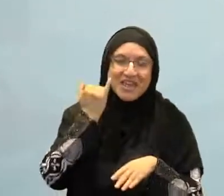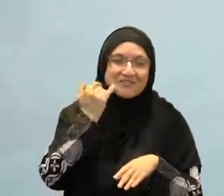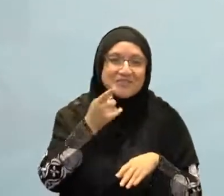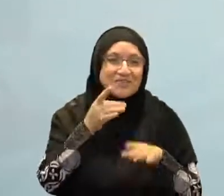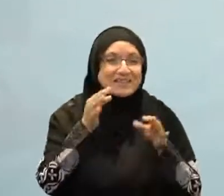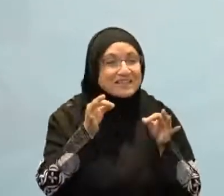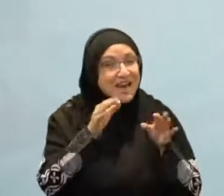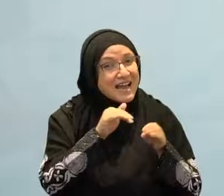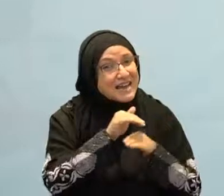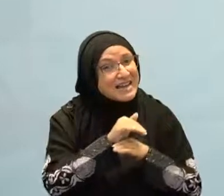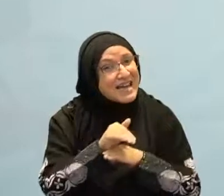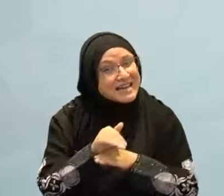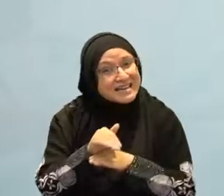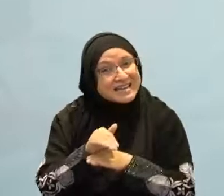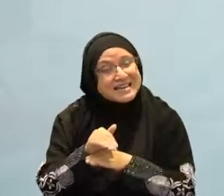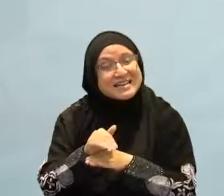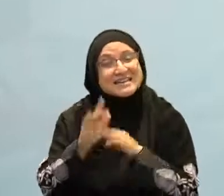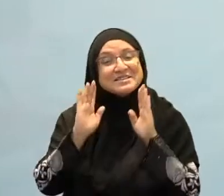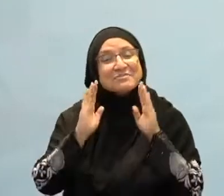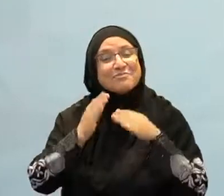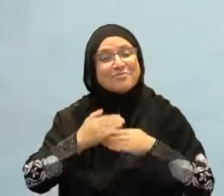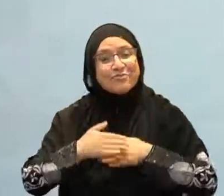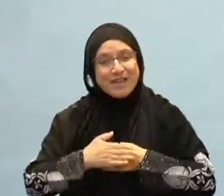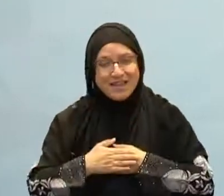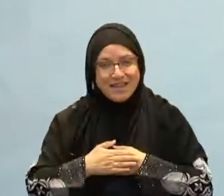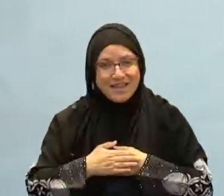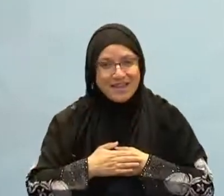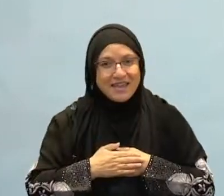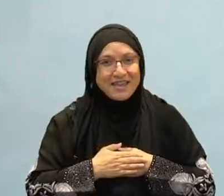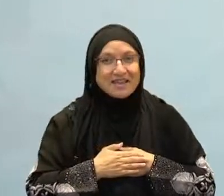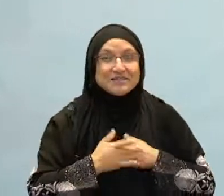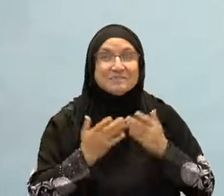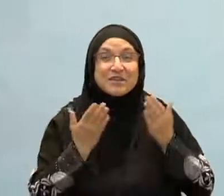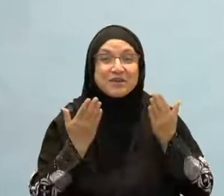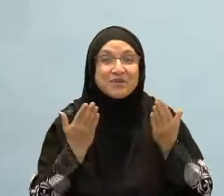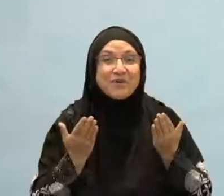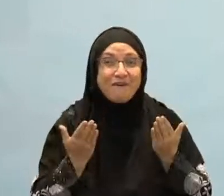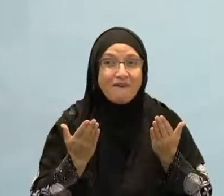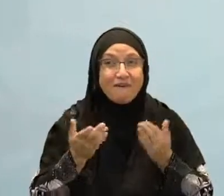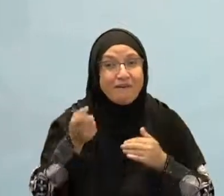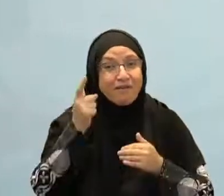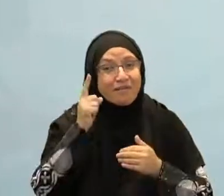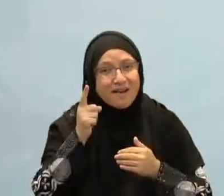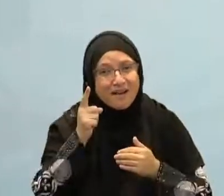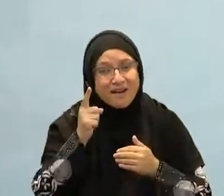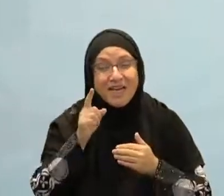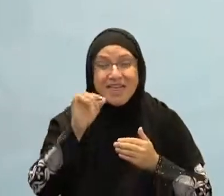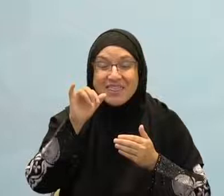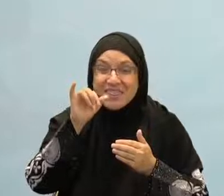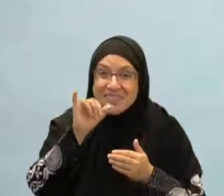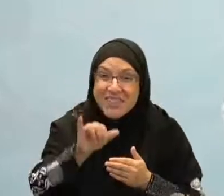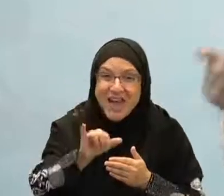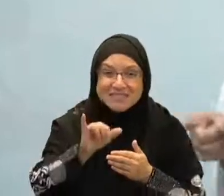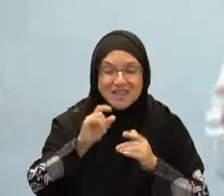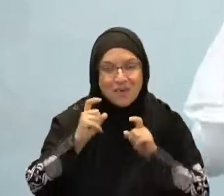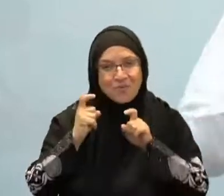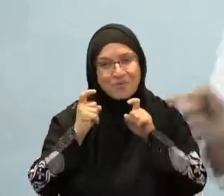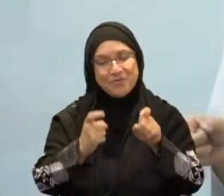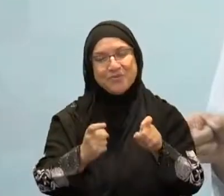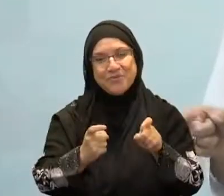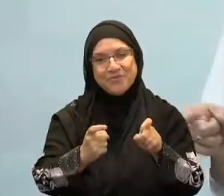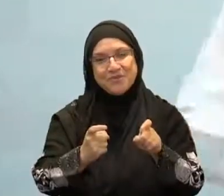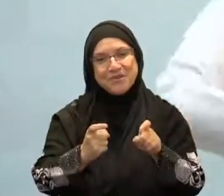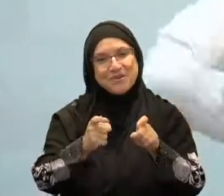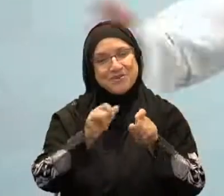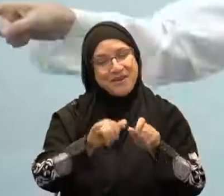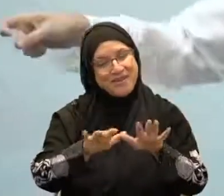established this night prayer, even if it's a small portion, that they are in more joy than the people of lahu with their